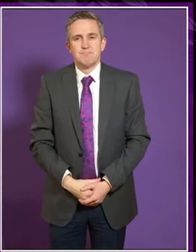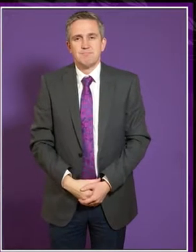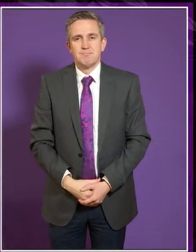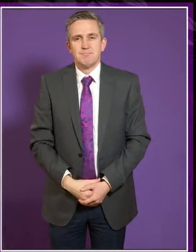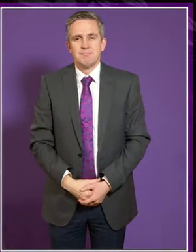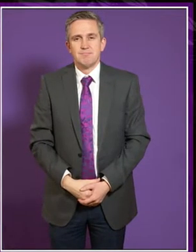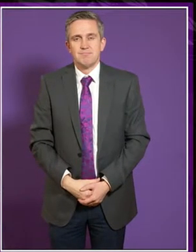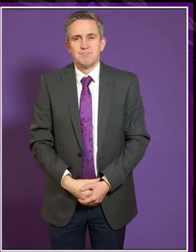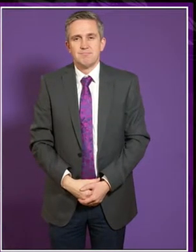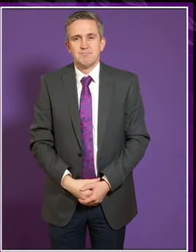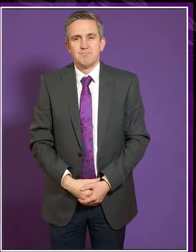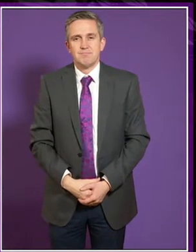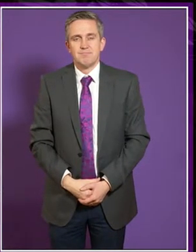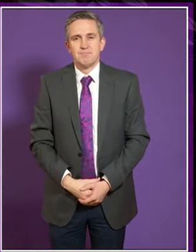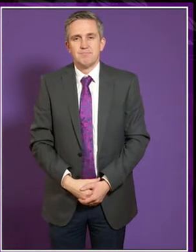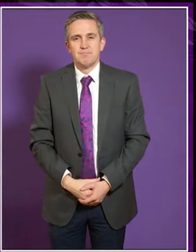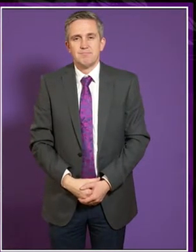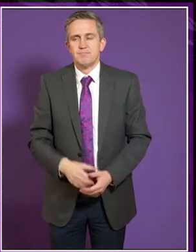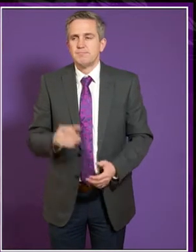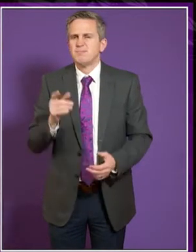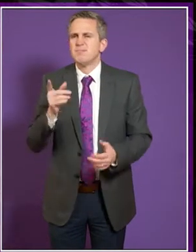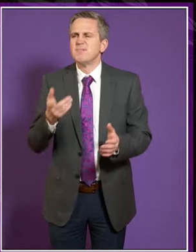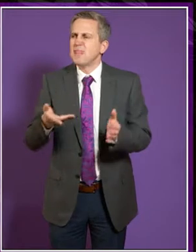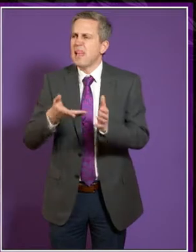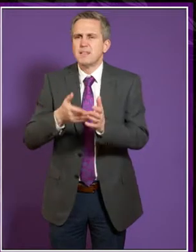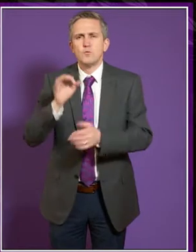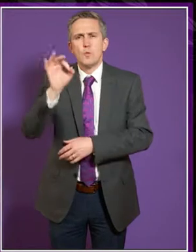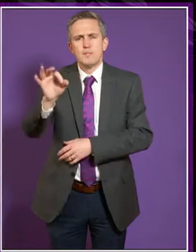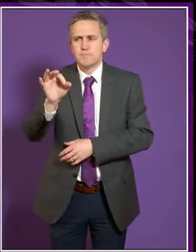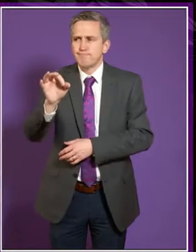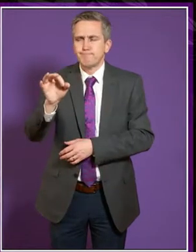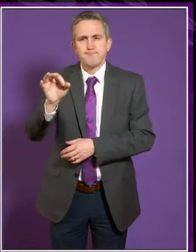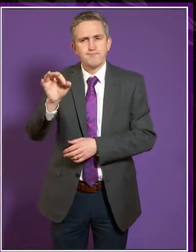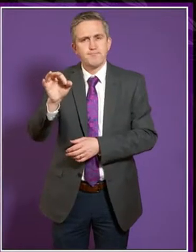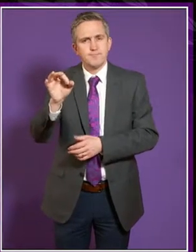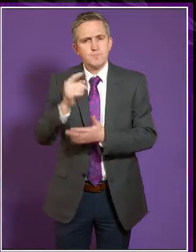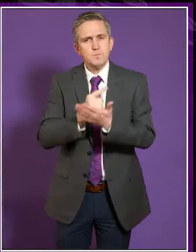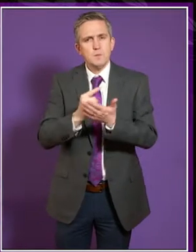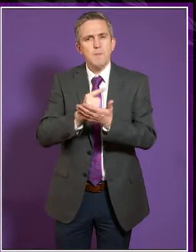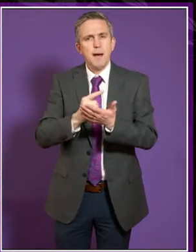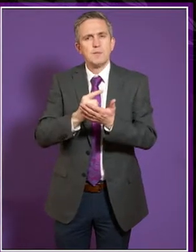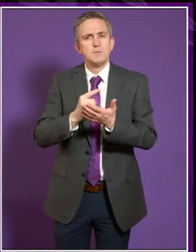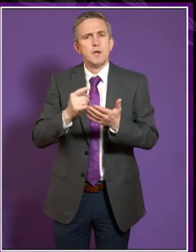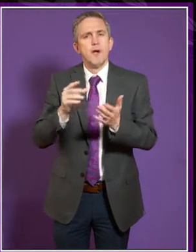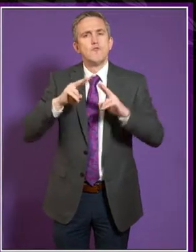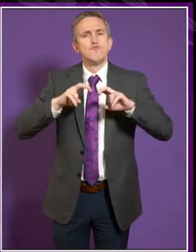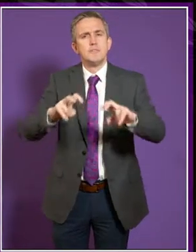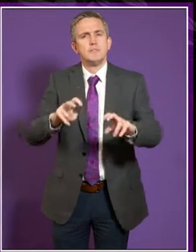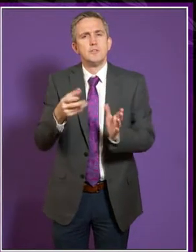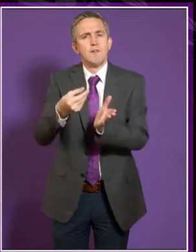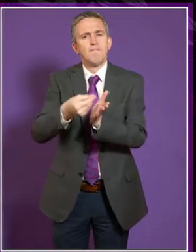Yeah, thank you. It's just a very brief supplementary. You raise a very interesting point about the loss of research funding